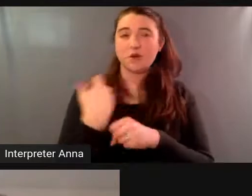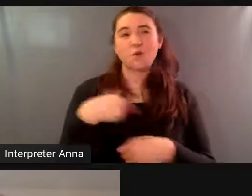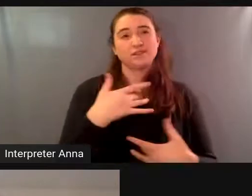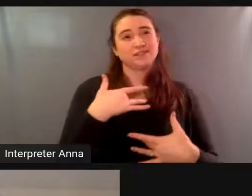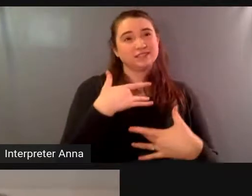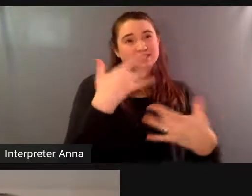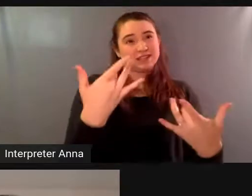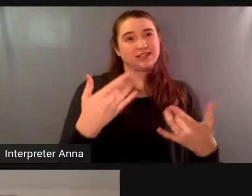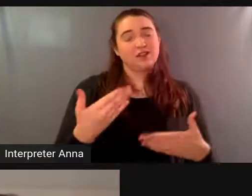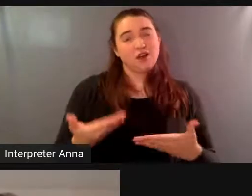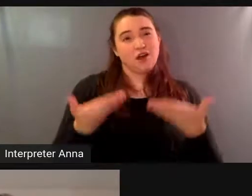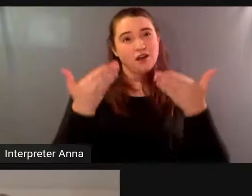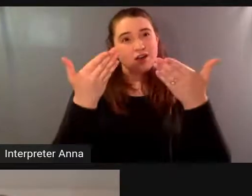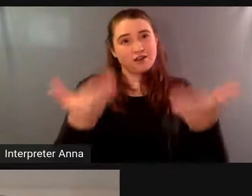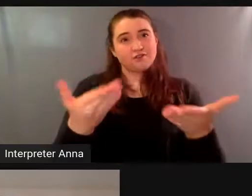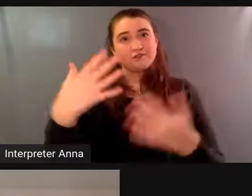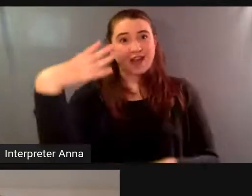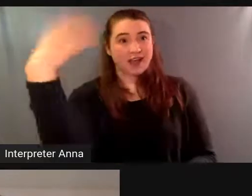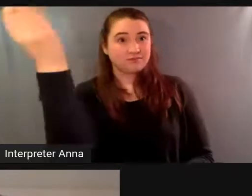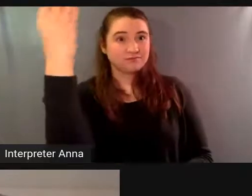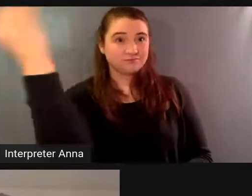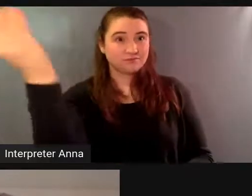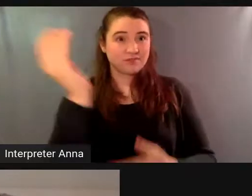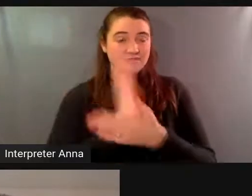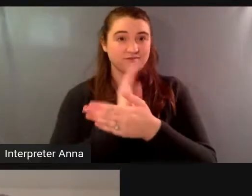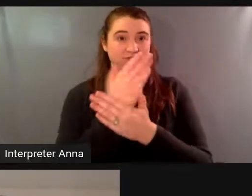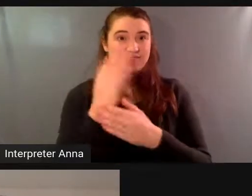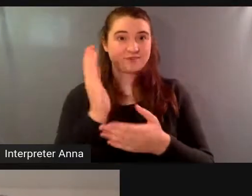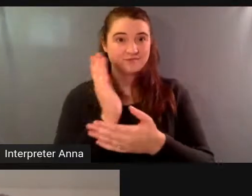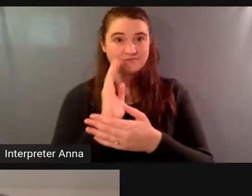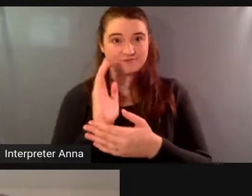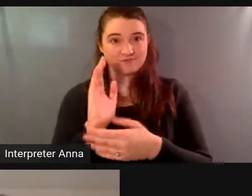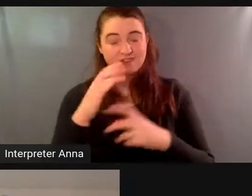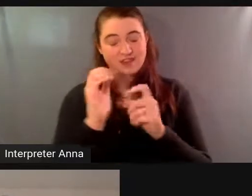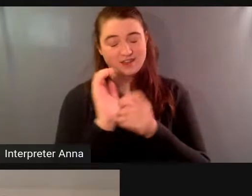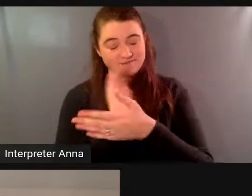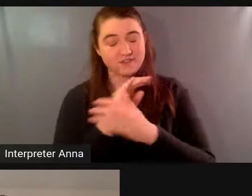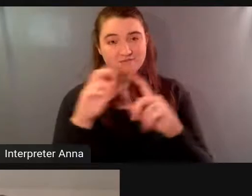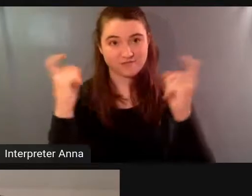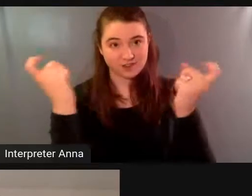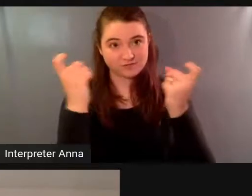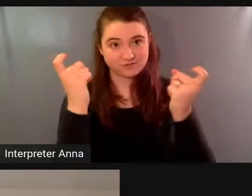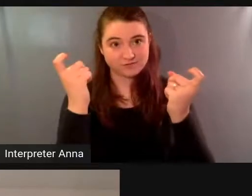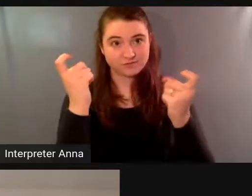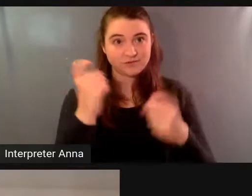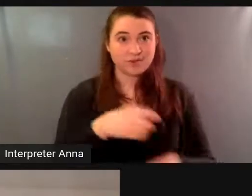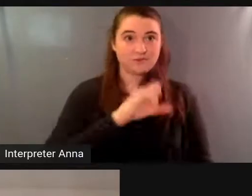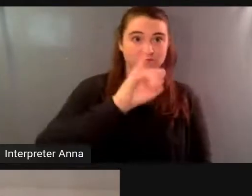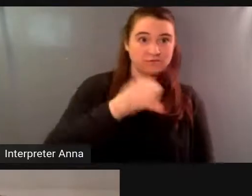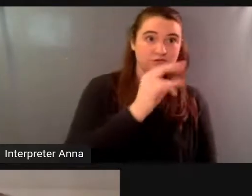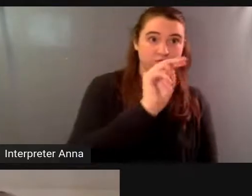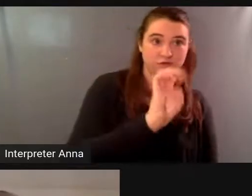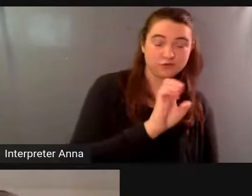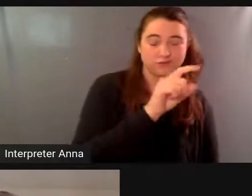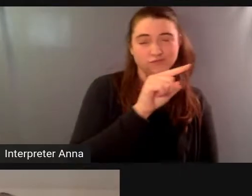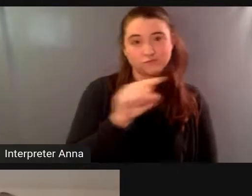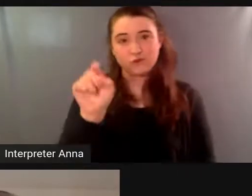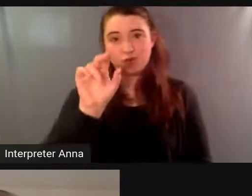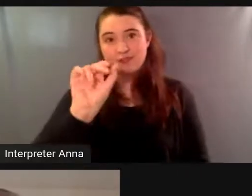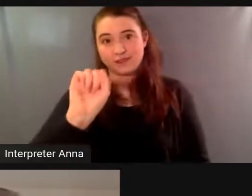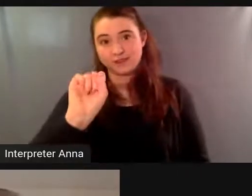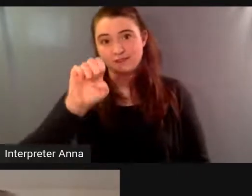program which usually runs from mid-june through mid-september offers people the opportunity to picnic and watch documentaries